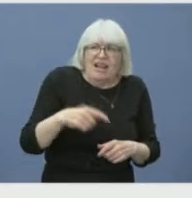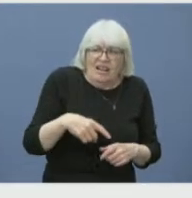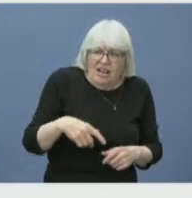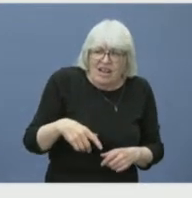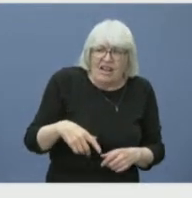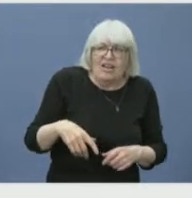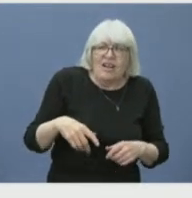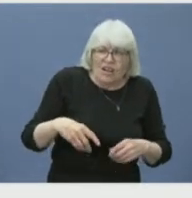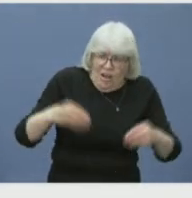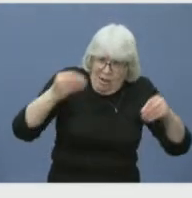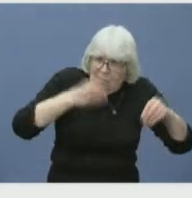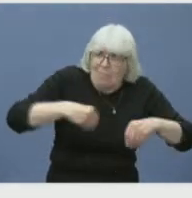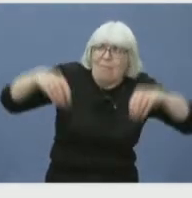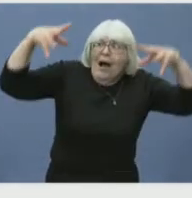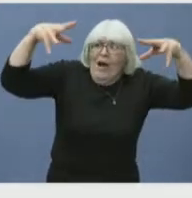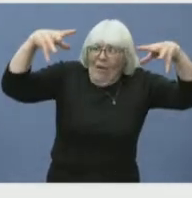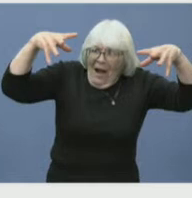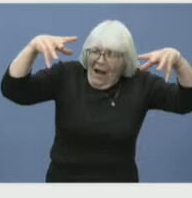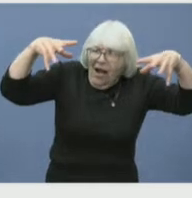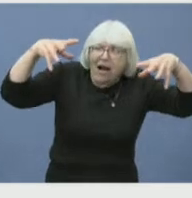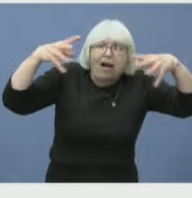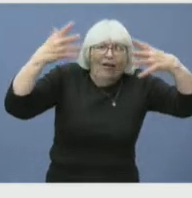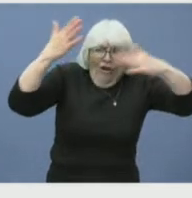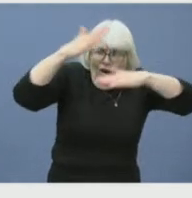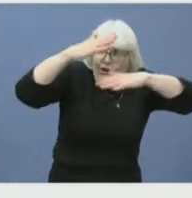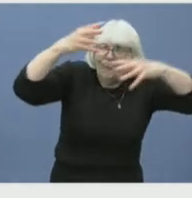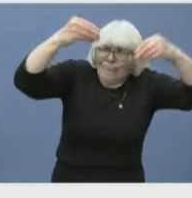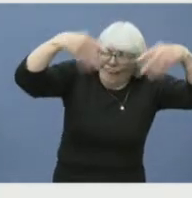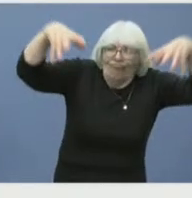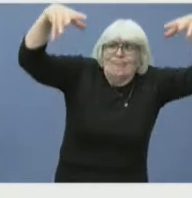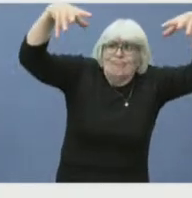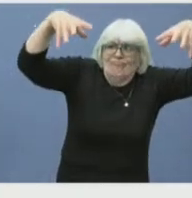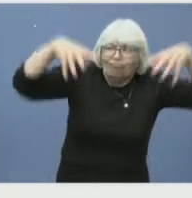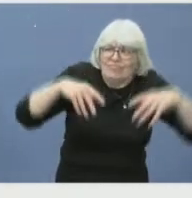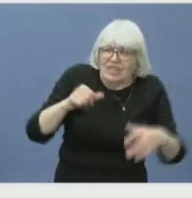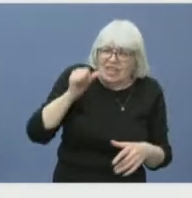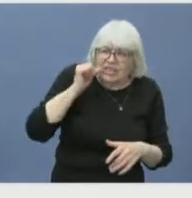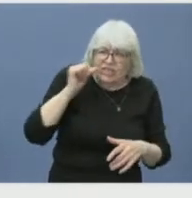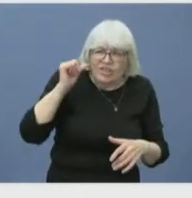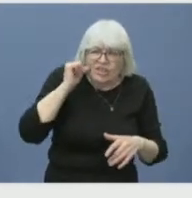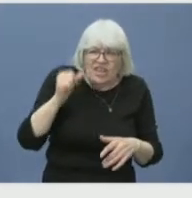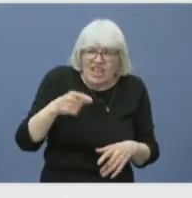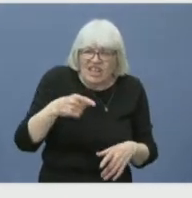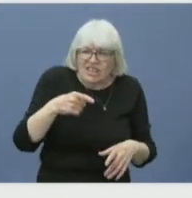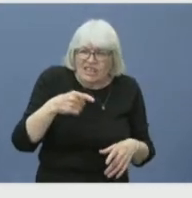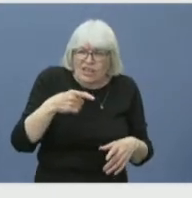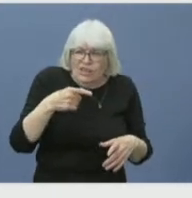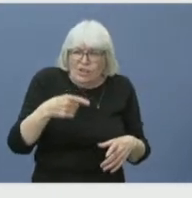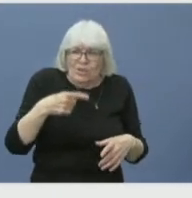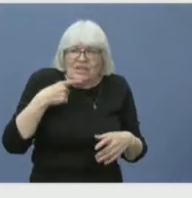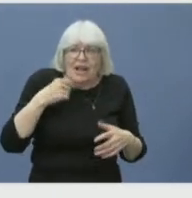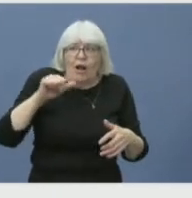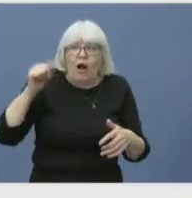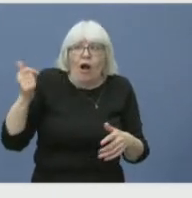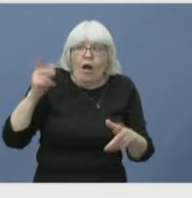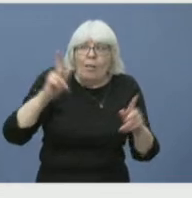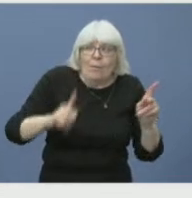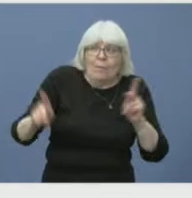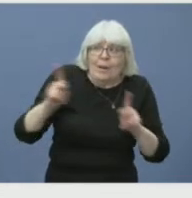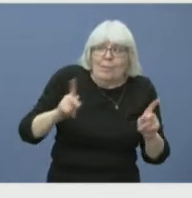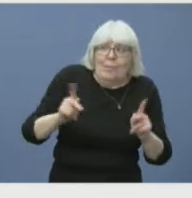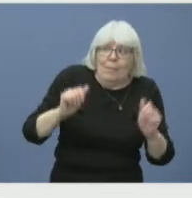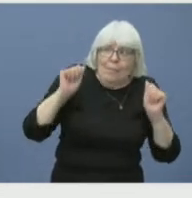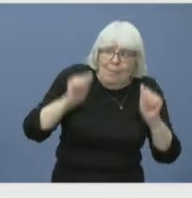And as I recall, yesterday's municipal release said that in the other evacuation areas, people were being let back into their house